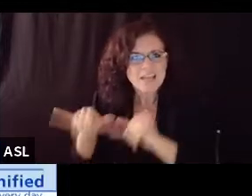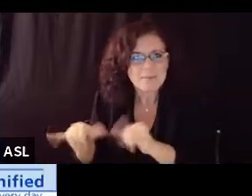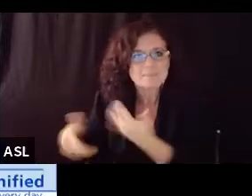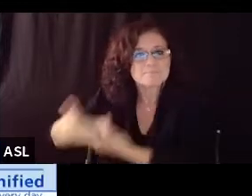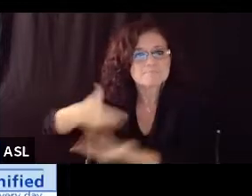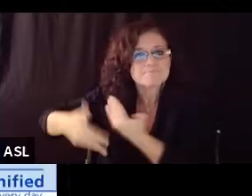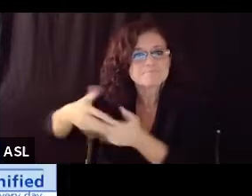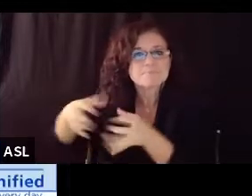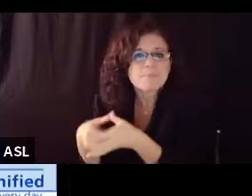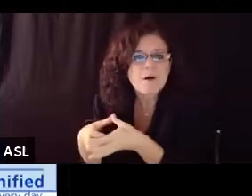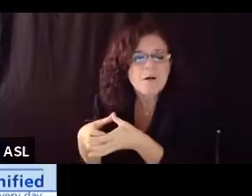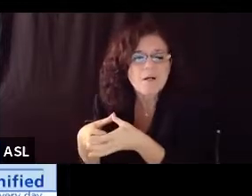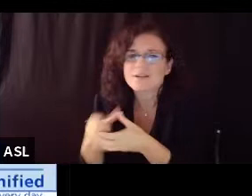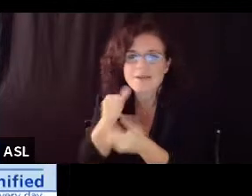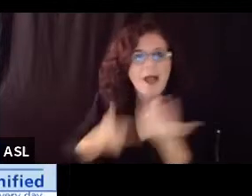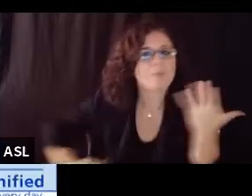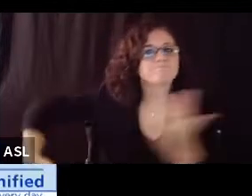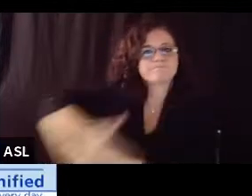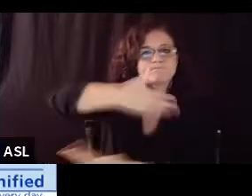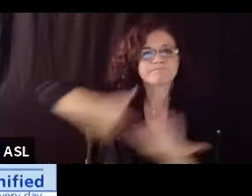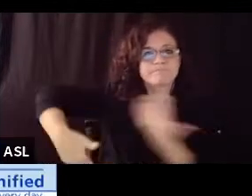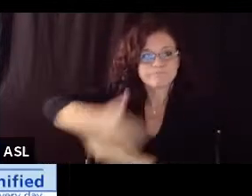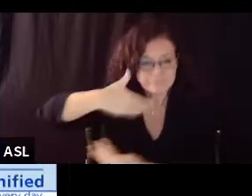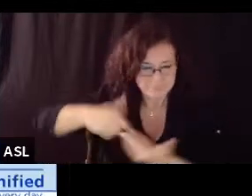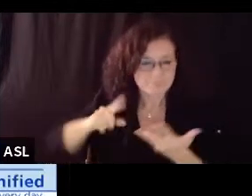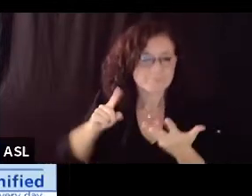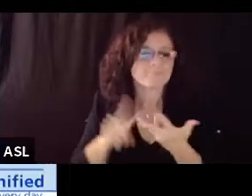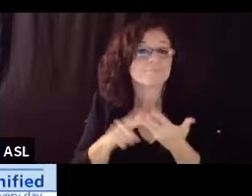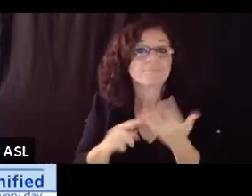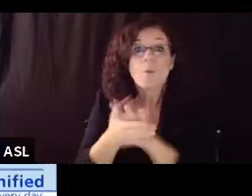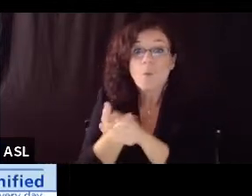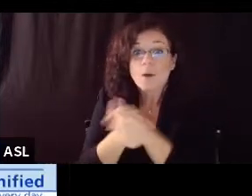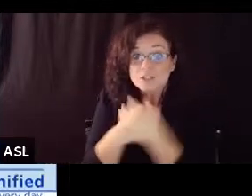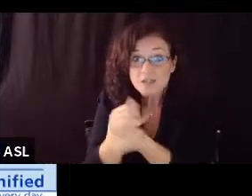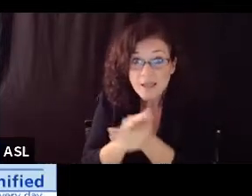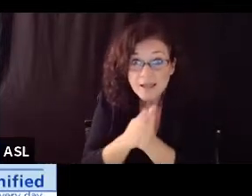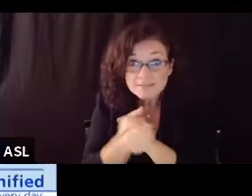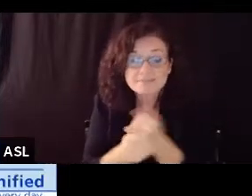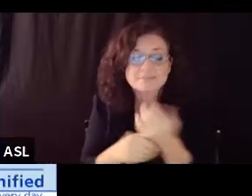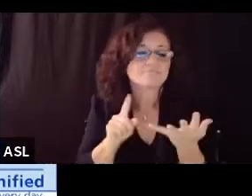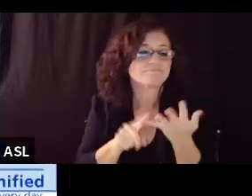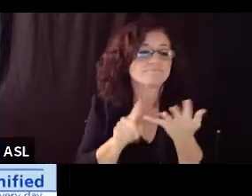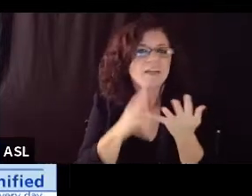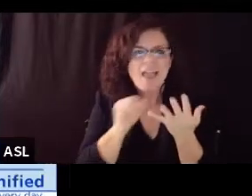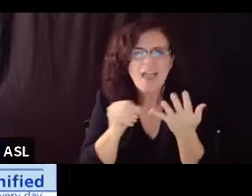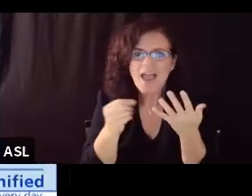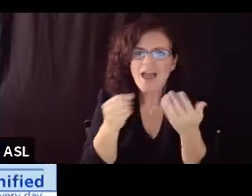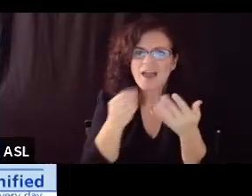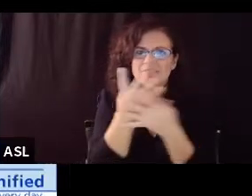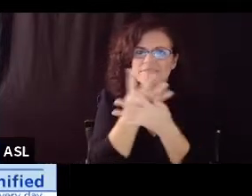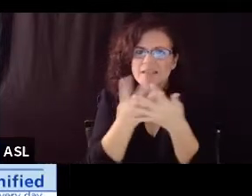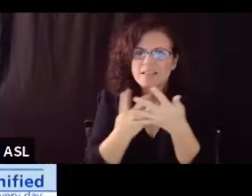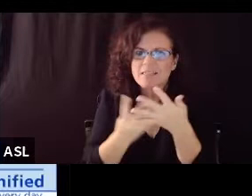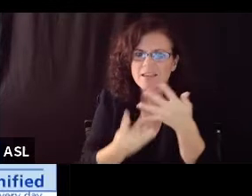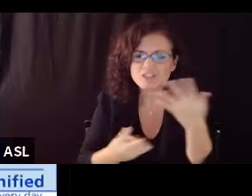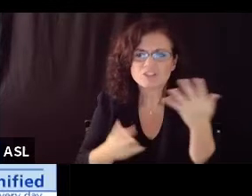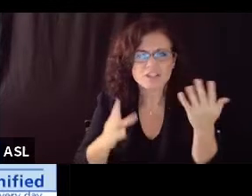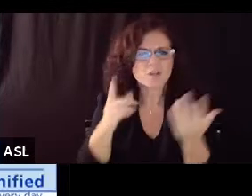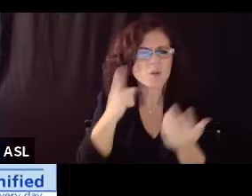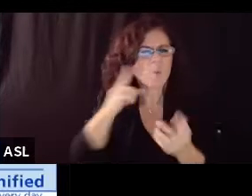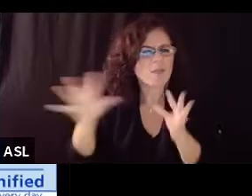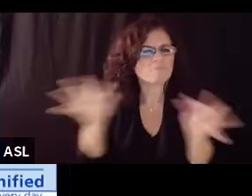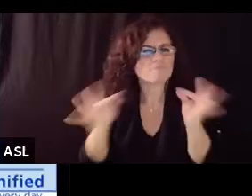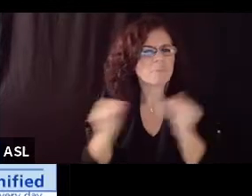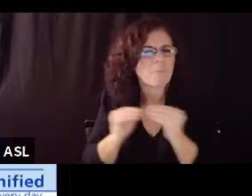washing hands ventilation which you'll hear more about tonight and screenings of people upon arrival at school or before school